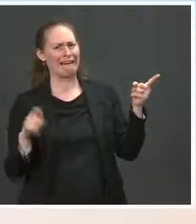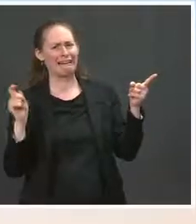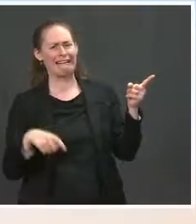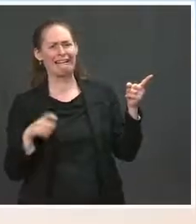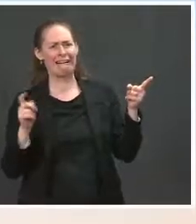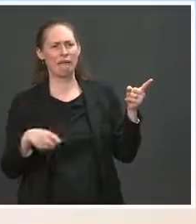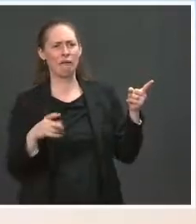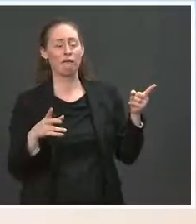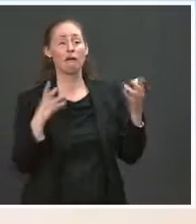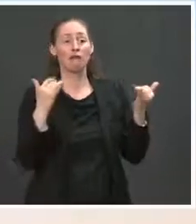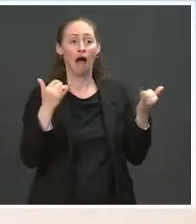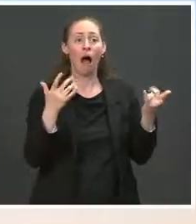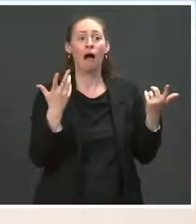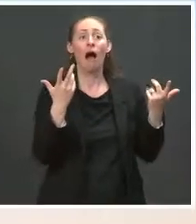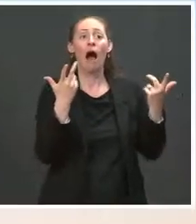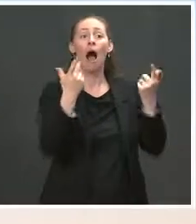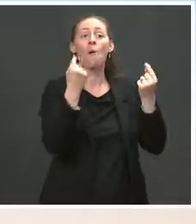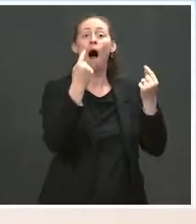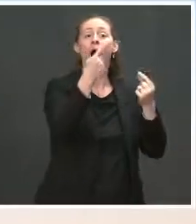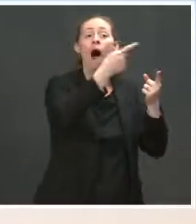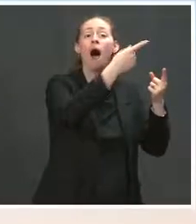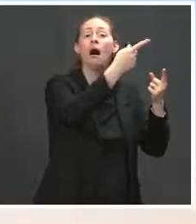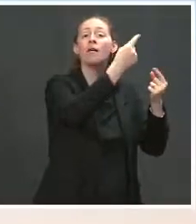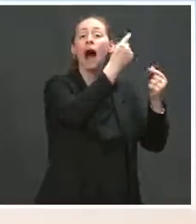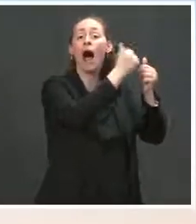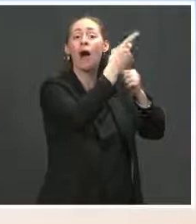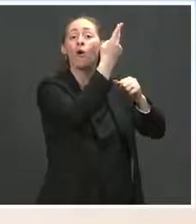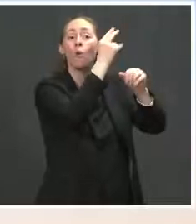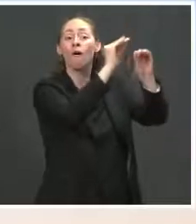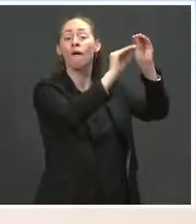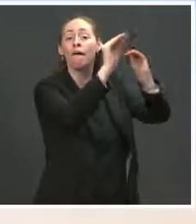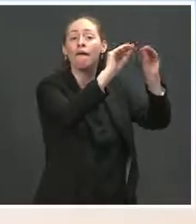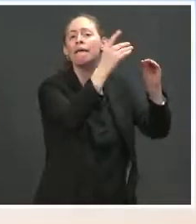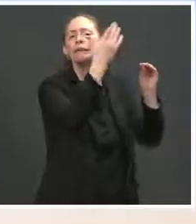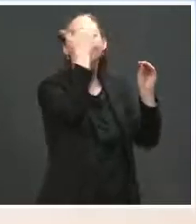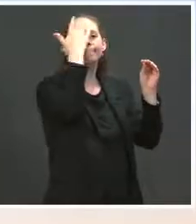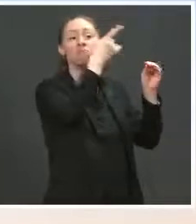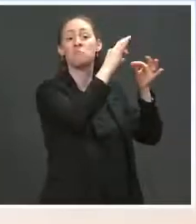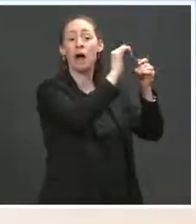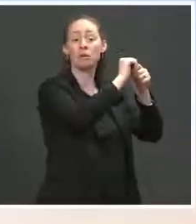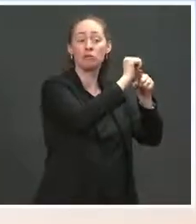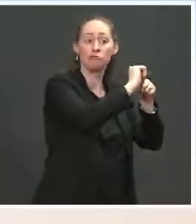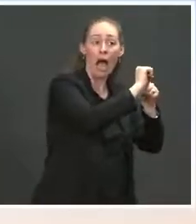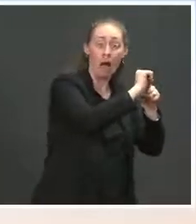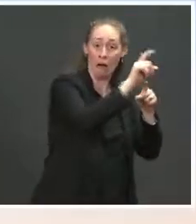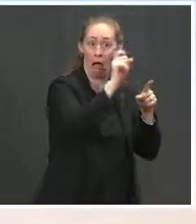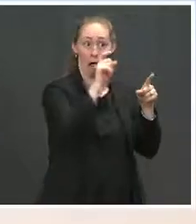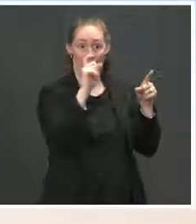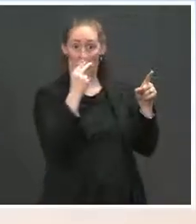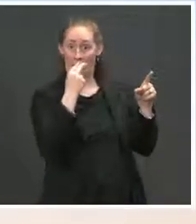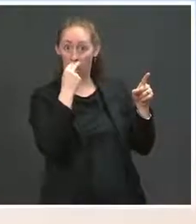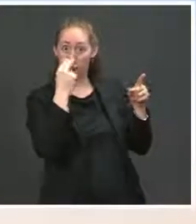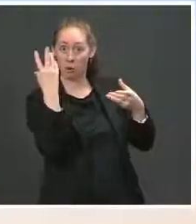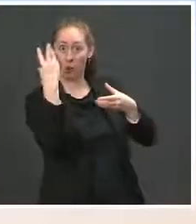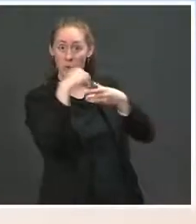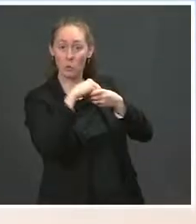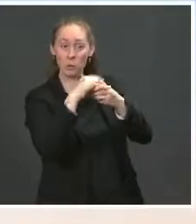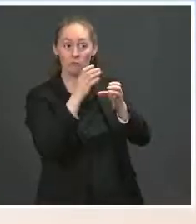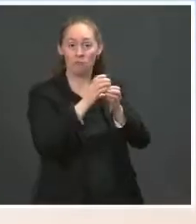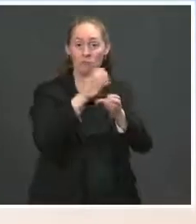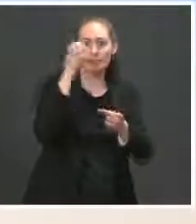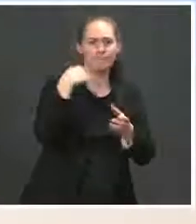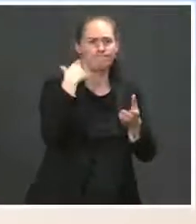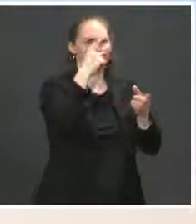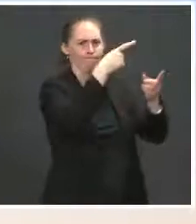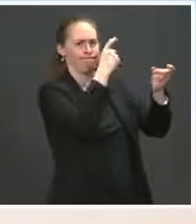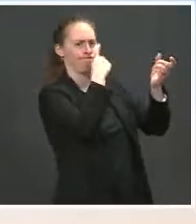of supplies and training. But I will check if oxygen is specifically a part of how we can help at this point in time. And there are ongoing discussions,